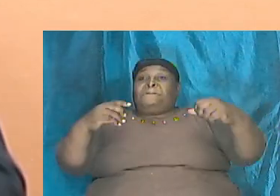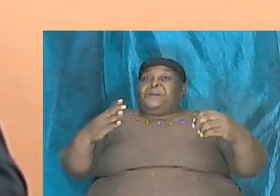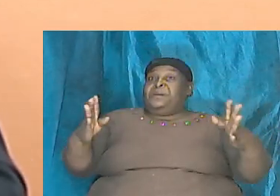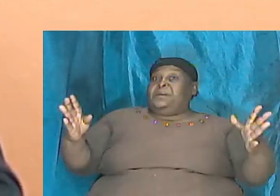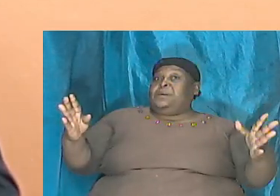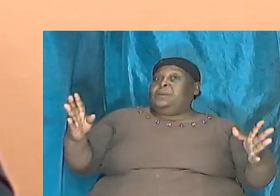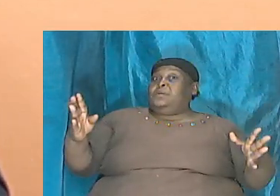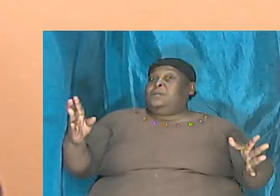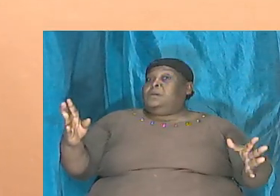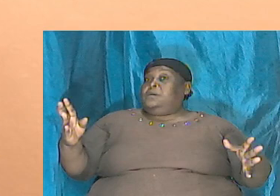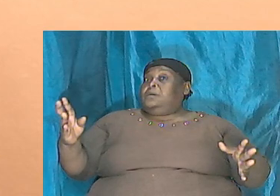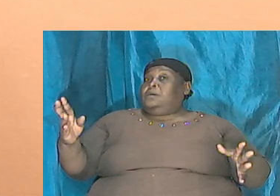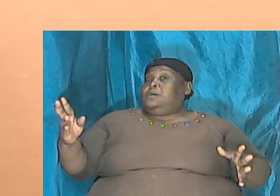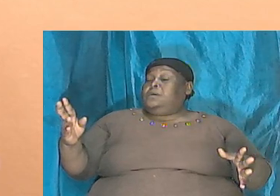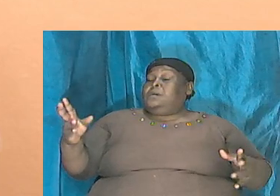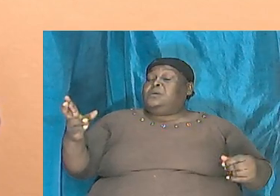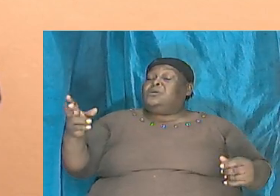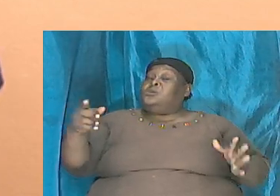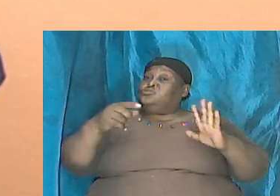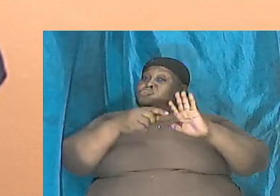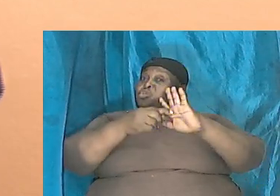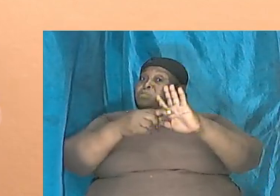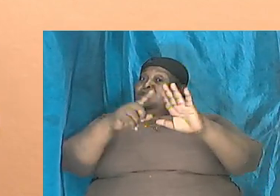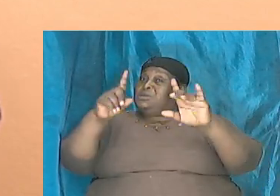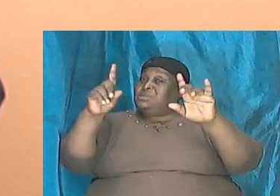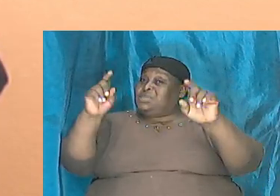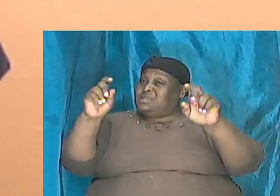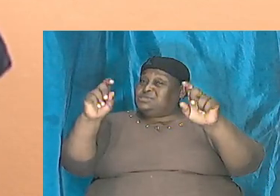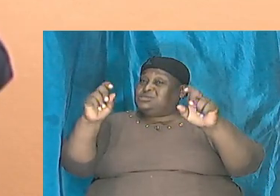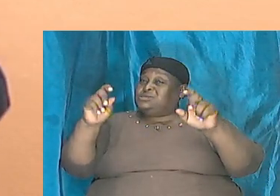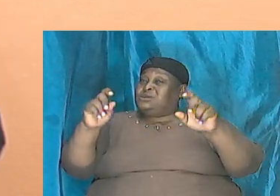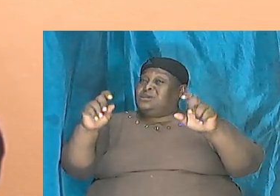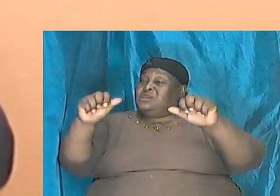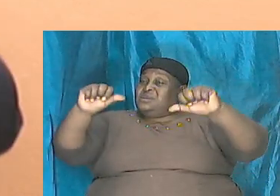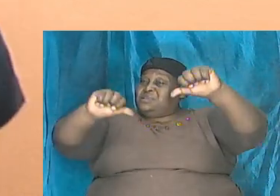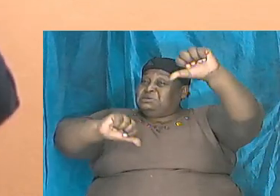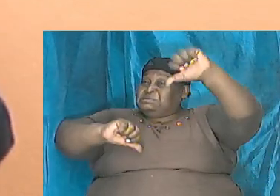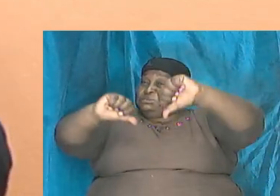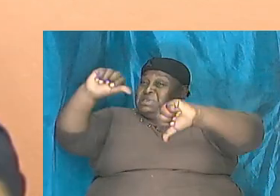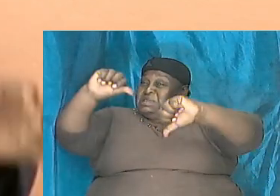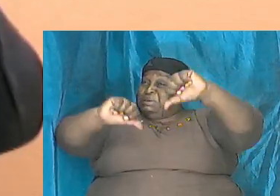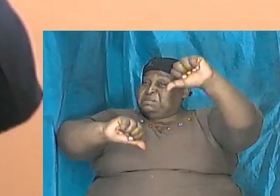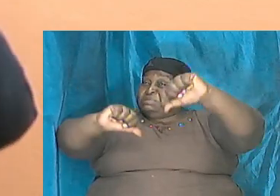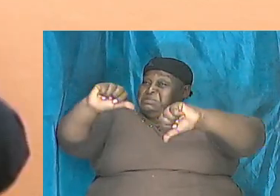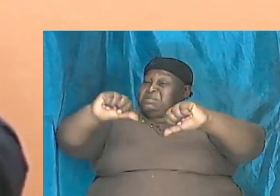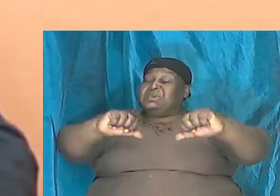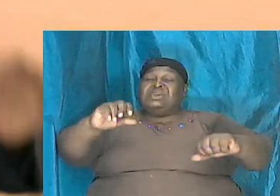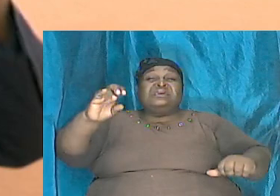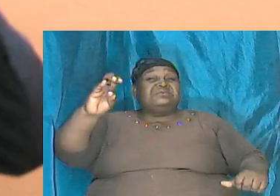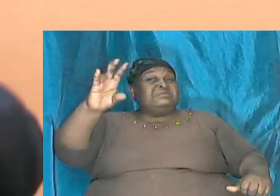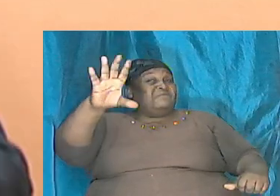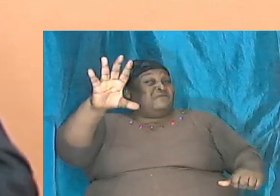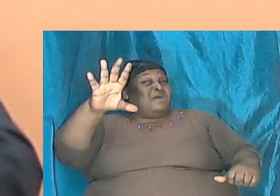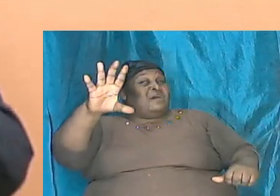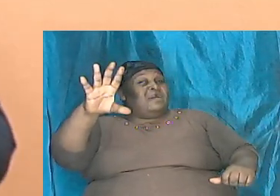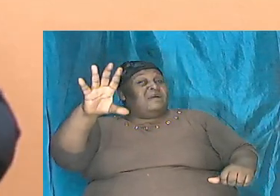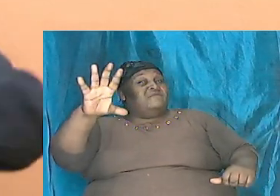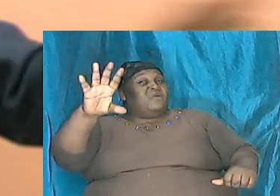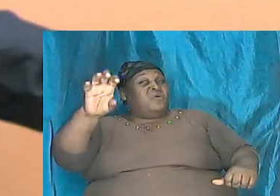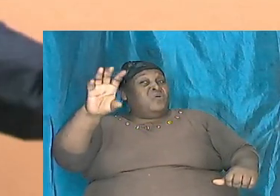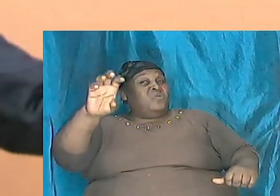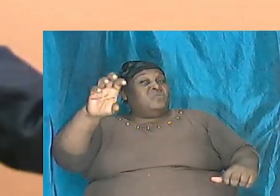we are doing that they have been here for 75 to 100 million years ago,